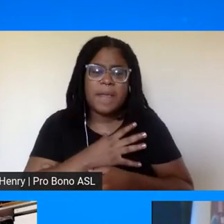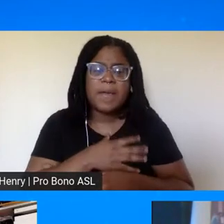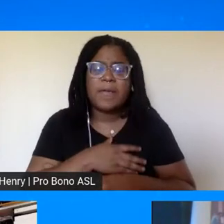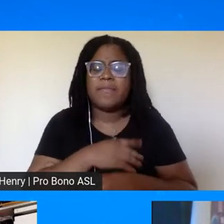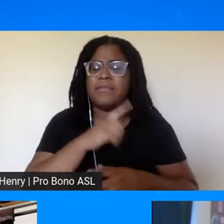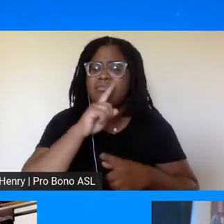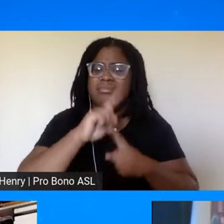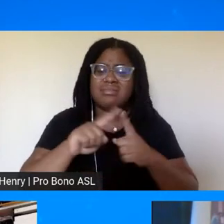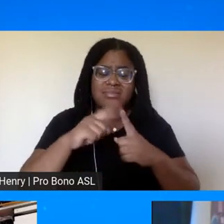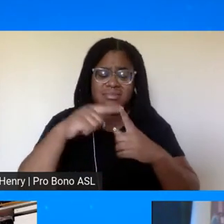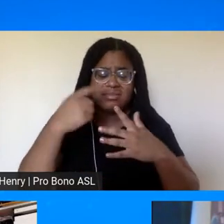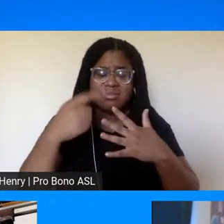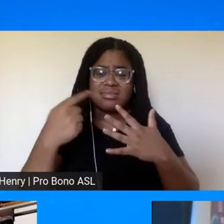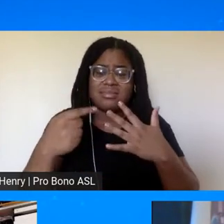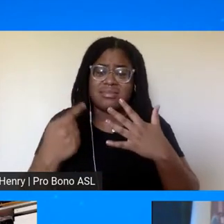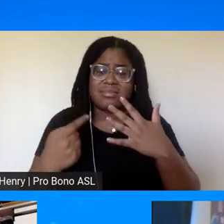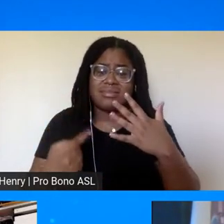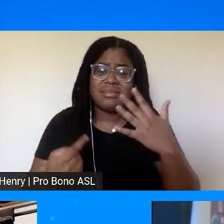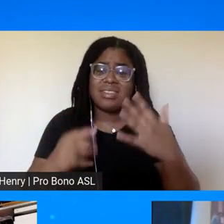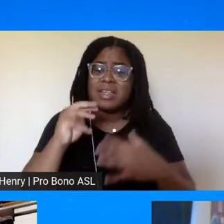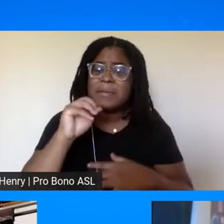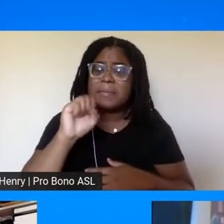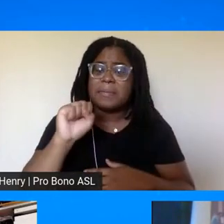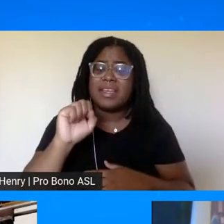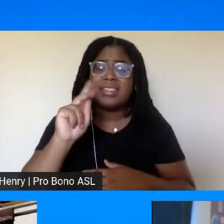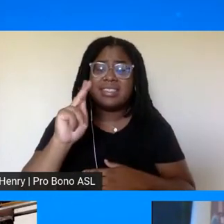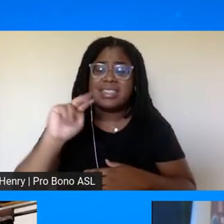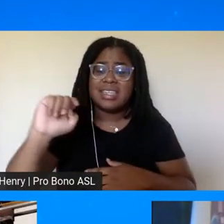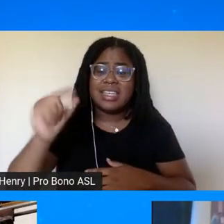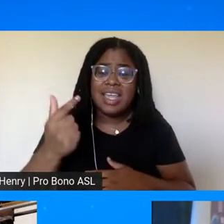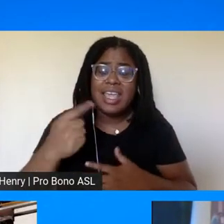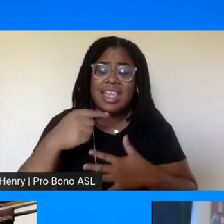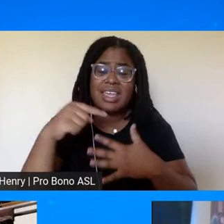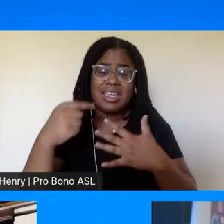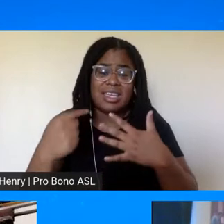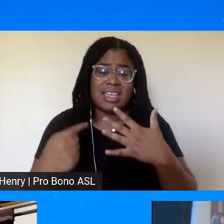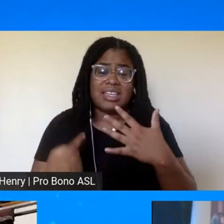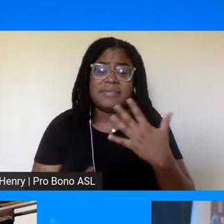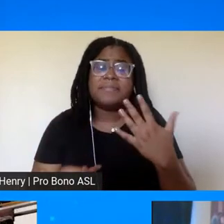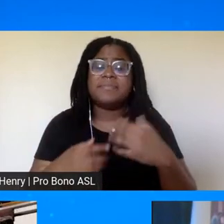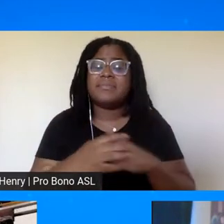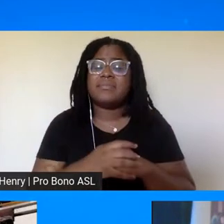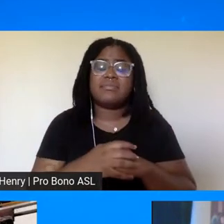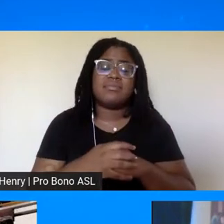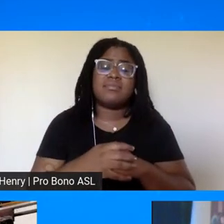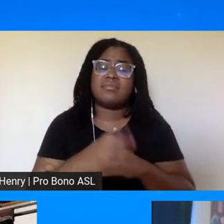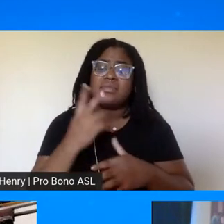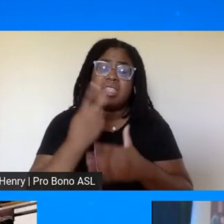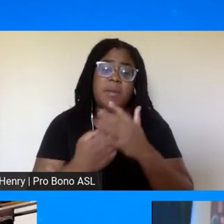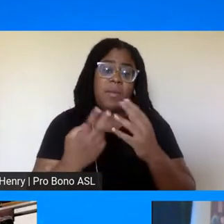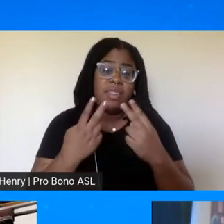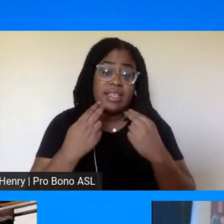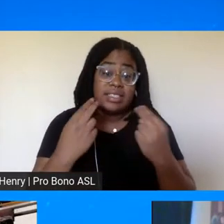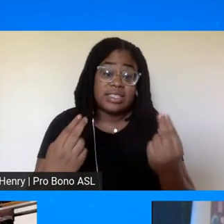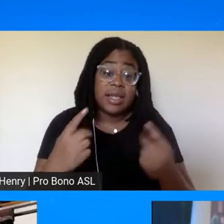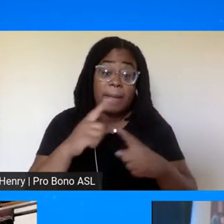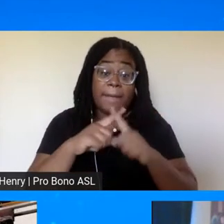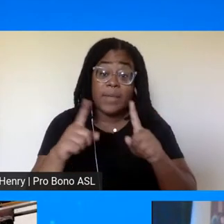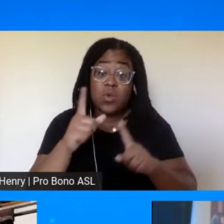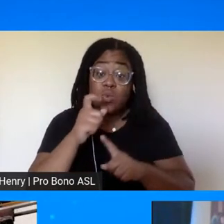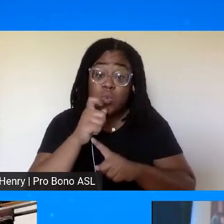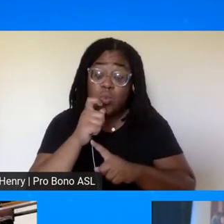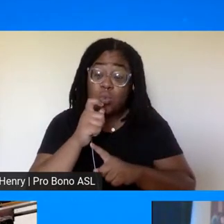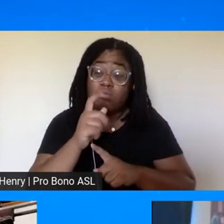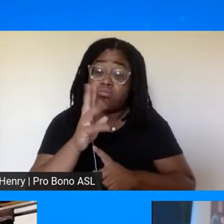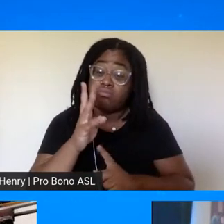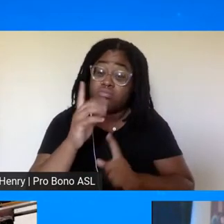carol mrs king mahalia jackson now mahalia jackson and mary anderson both sang but in terms of who articulated right